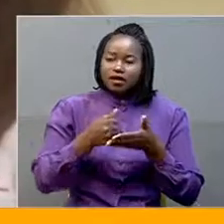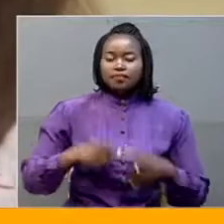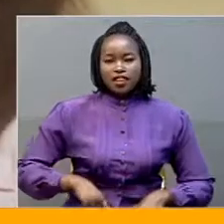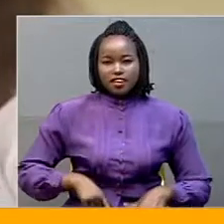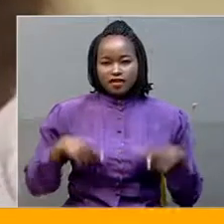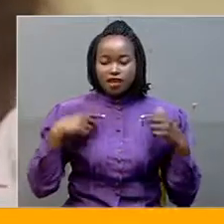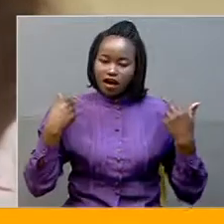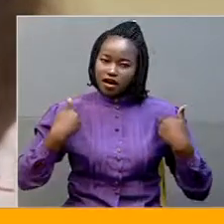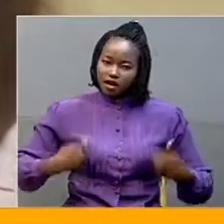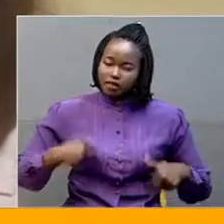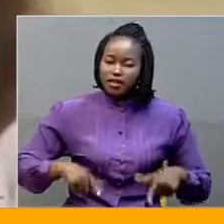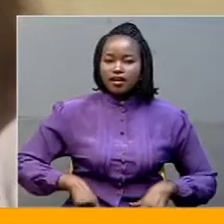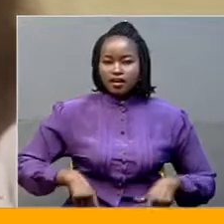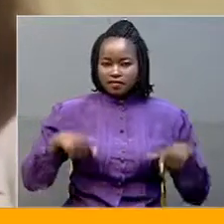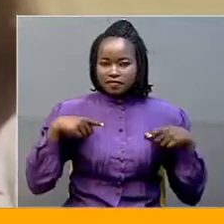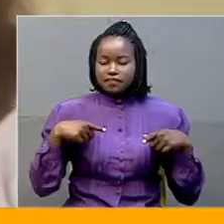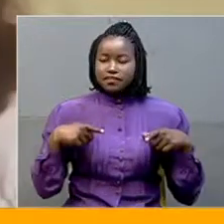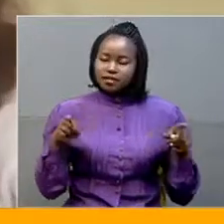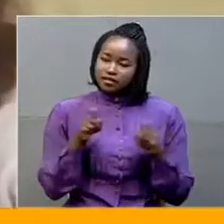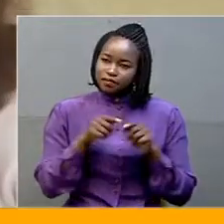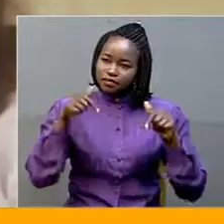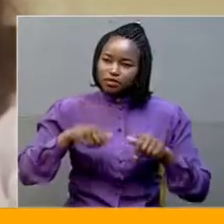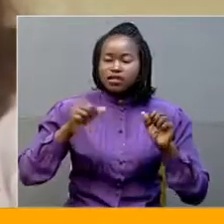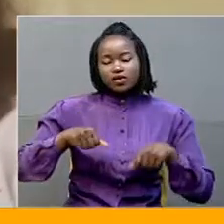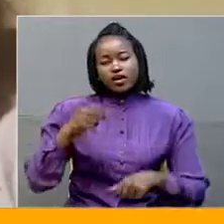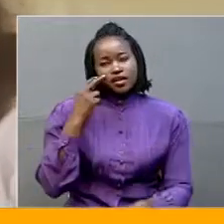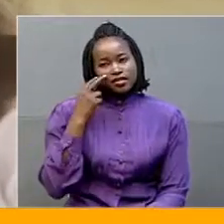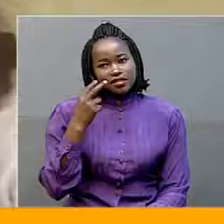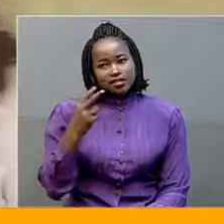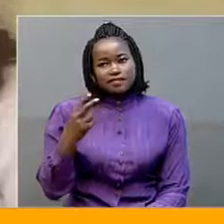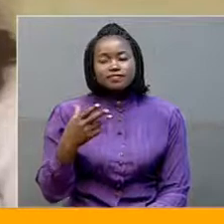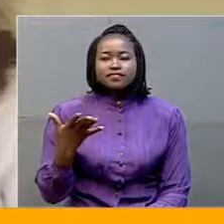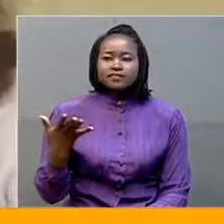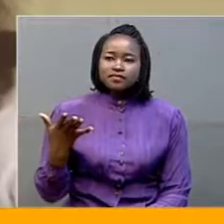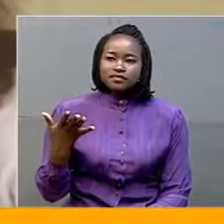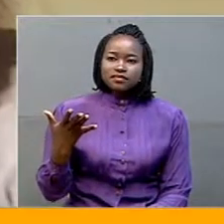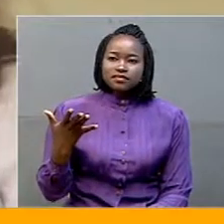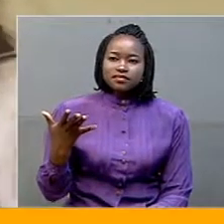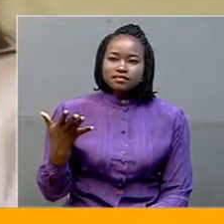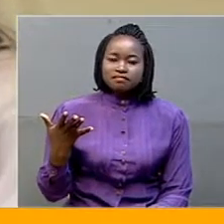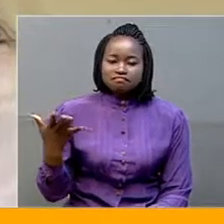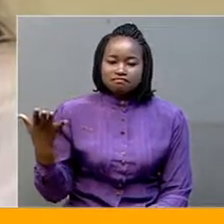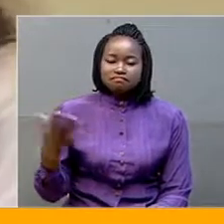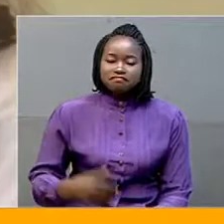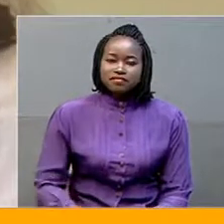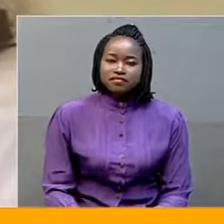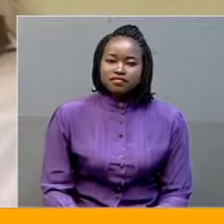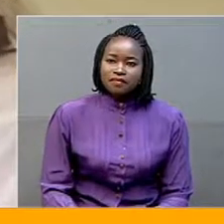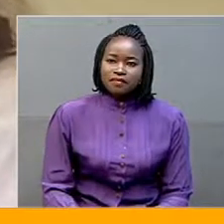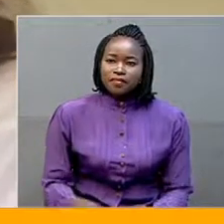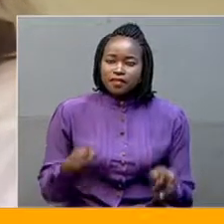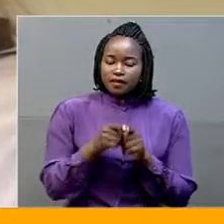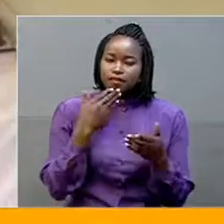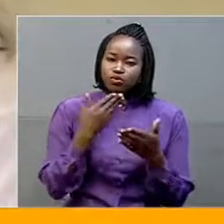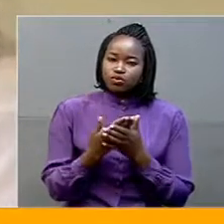life as we could see perfectly today with Super Charger and the brilliant team that he